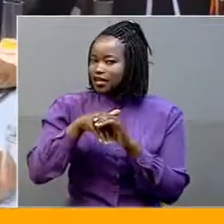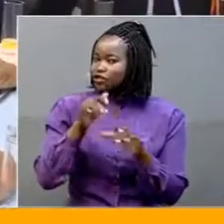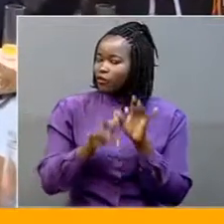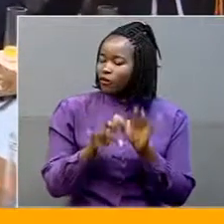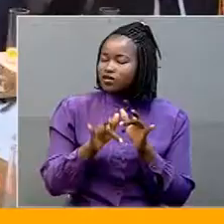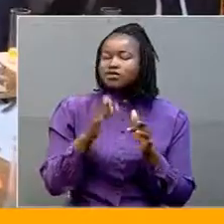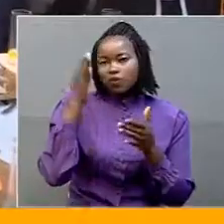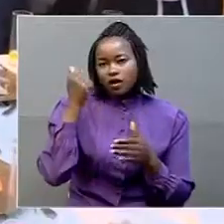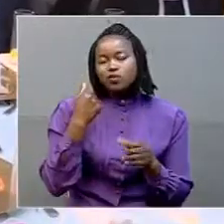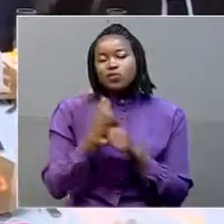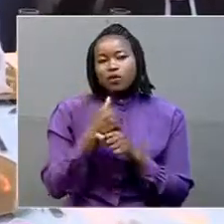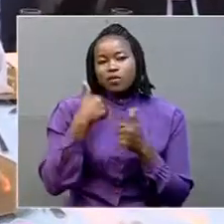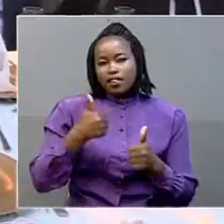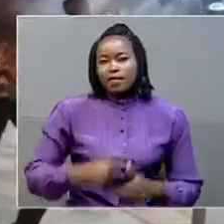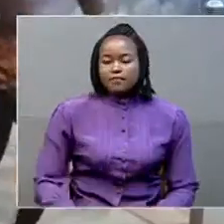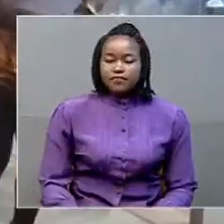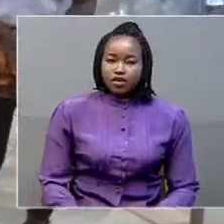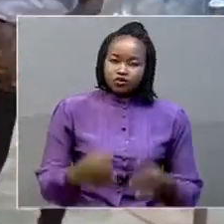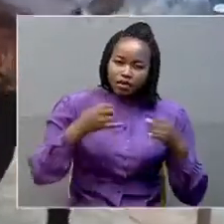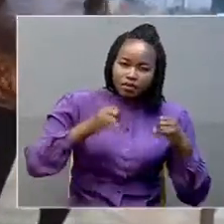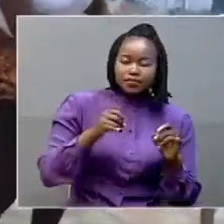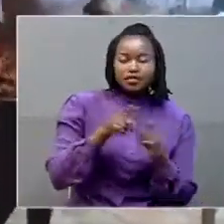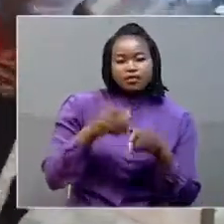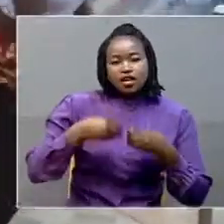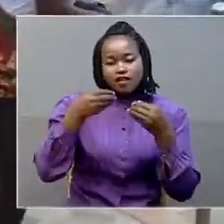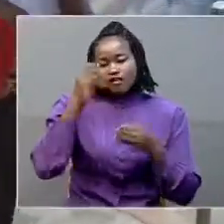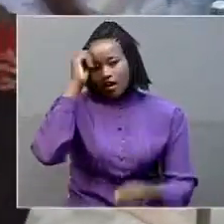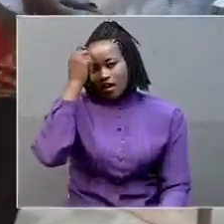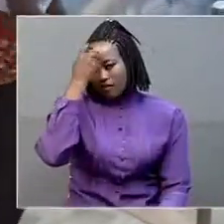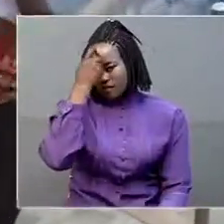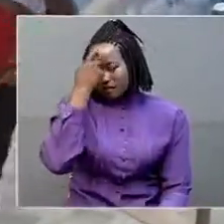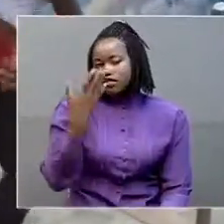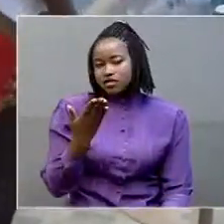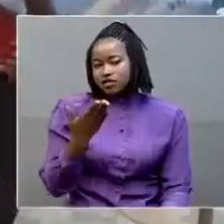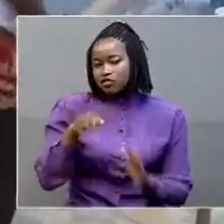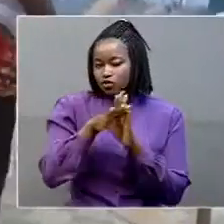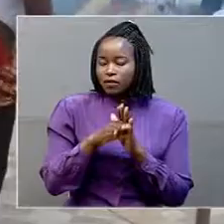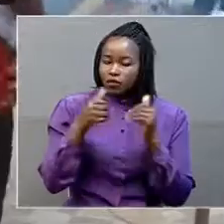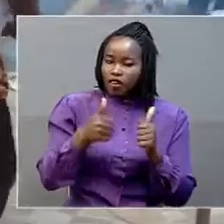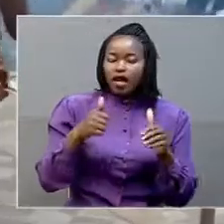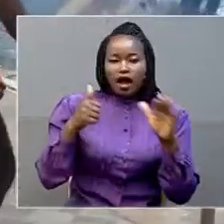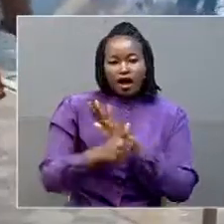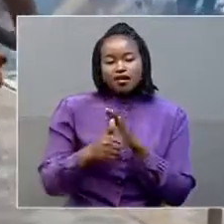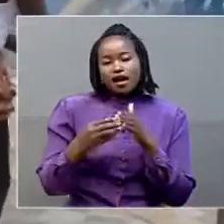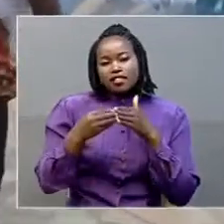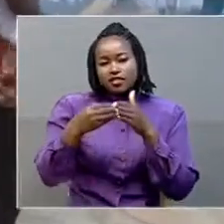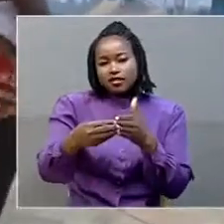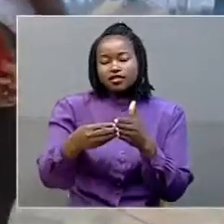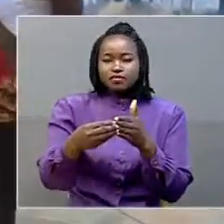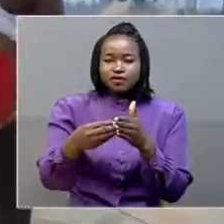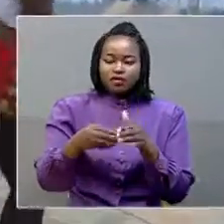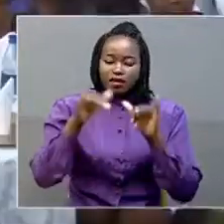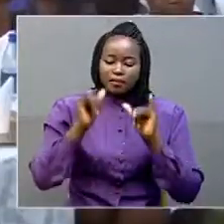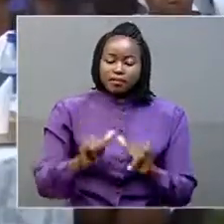to implement and deliver government programs efficiently under the technical leadership of the Permanent Secretary, Christine Guatunde